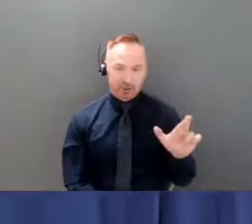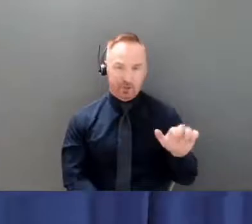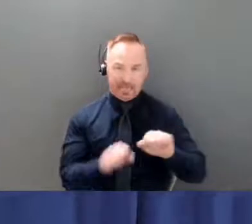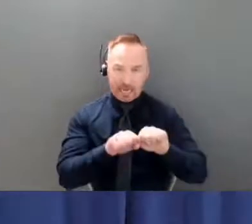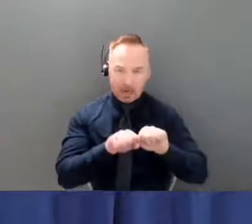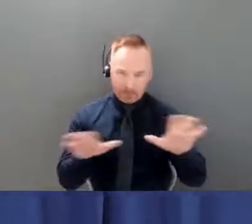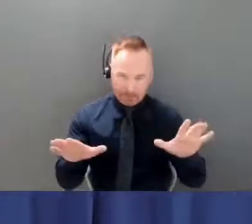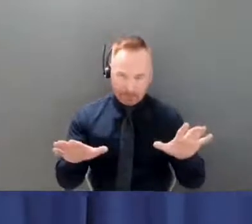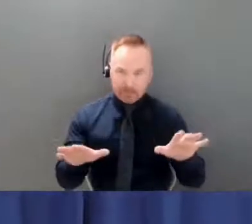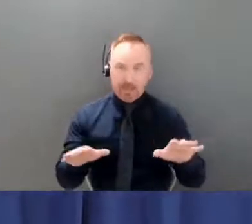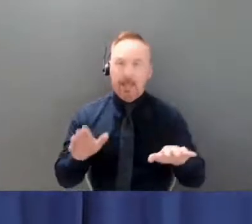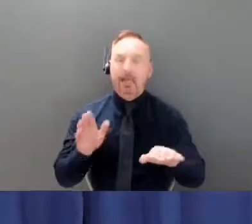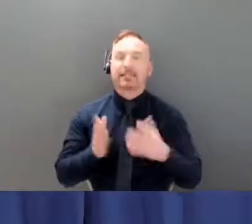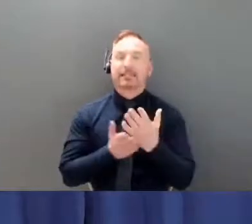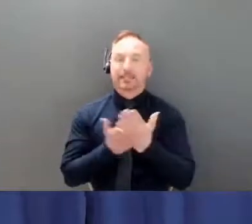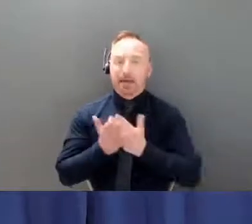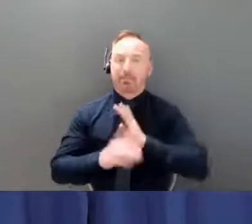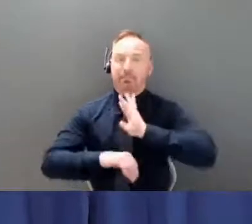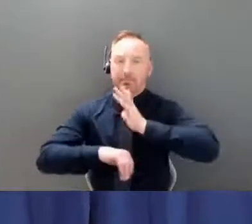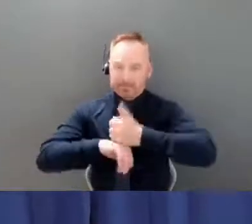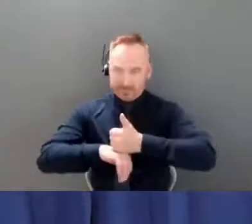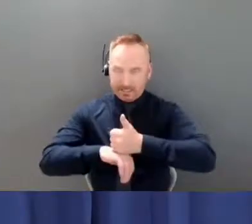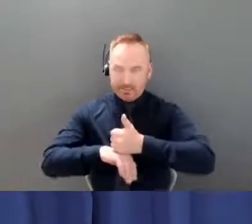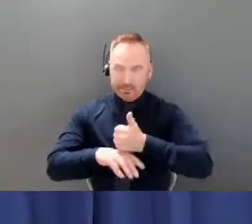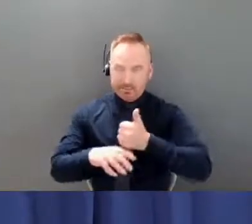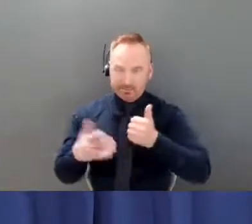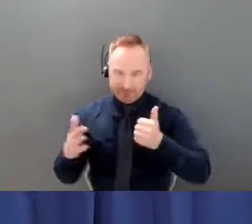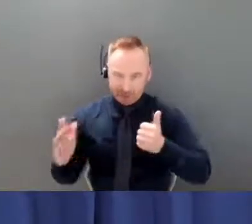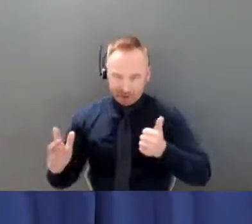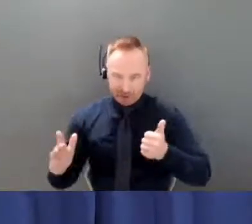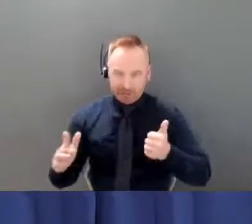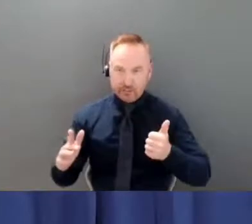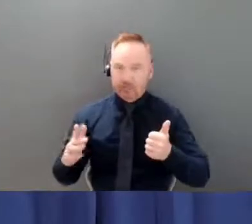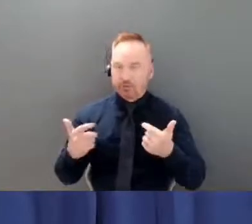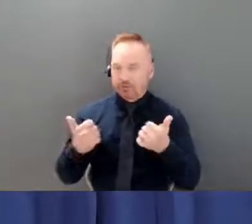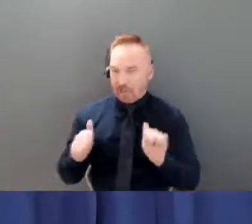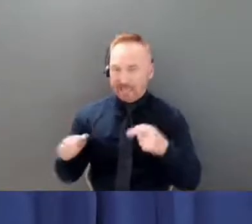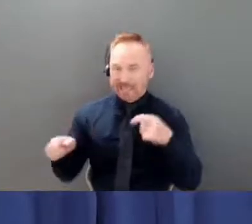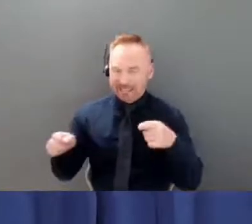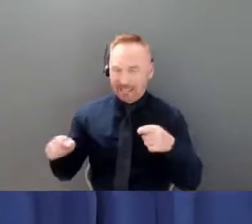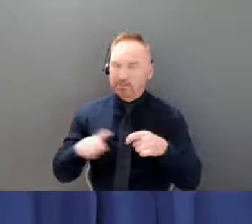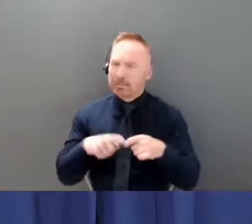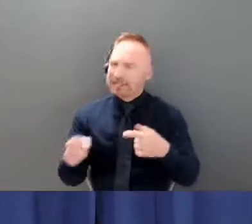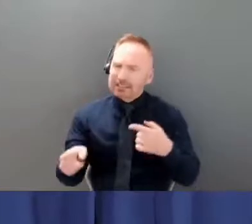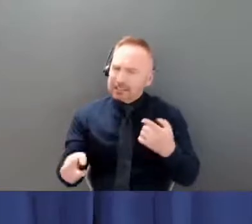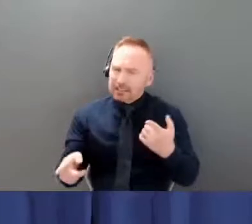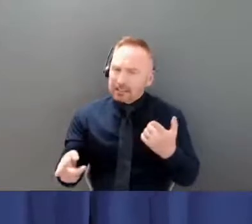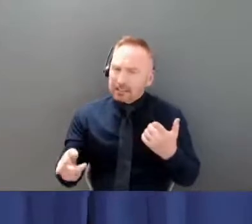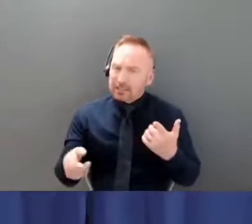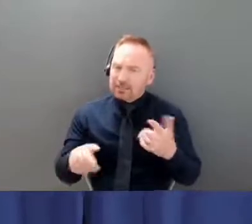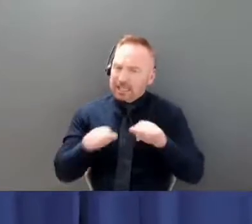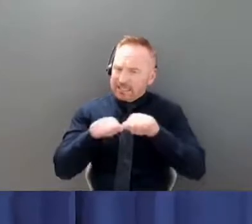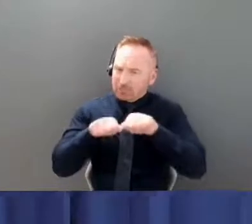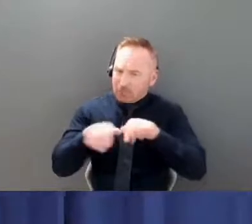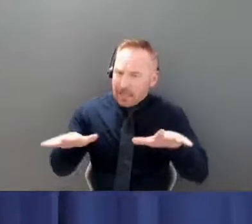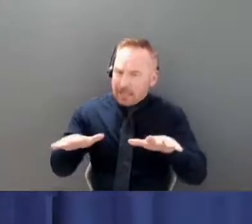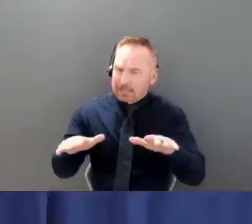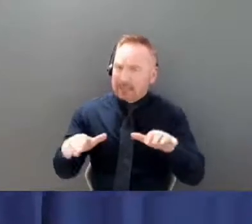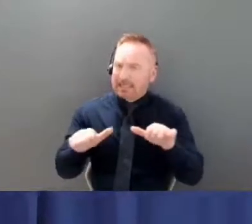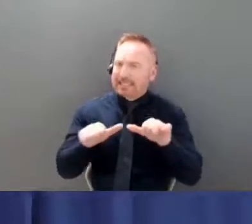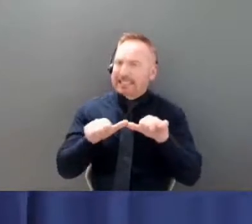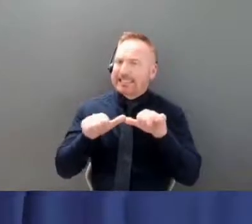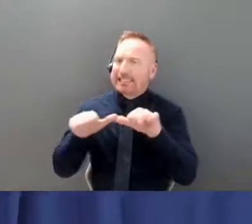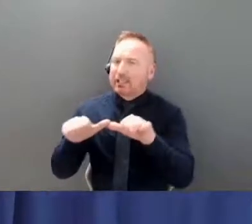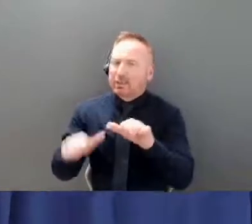i was just wondering if we could get a little bit of light as to what exactly is being done to ensure that that spread doesn't continue um